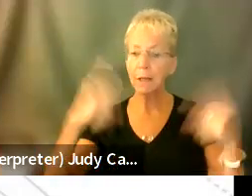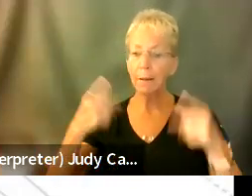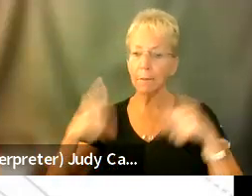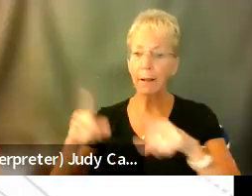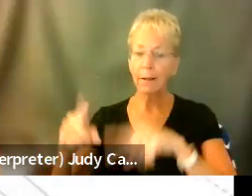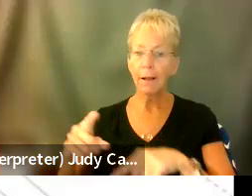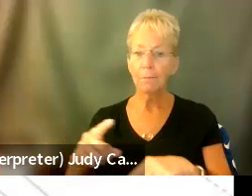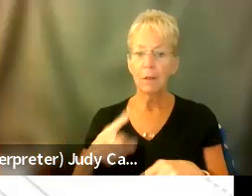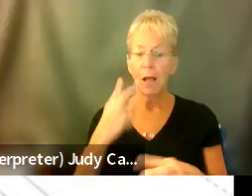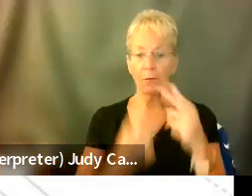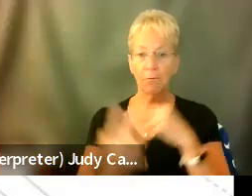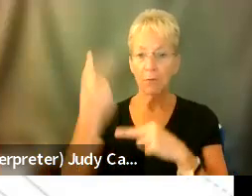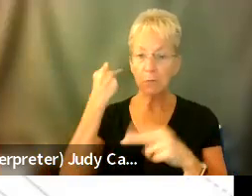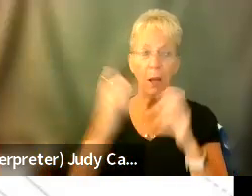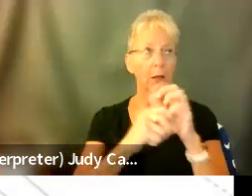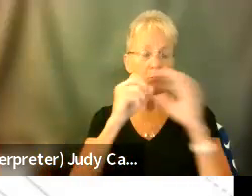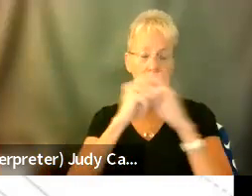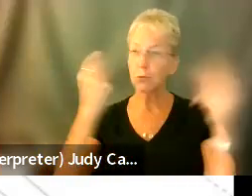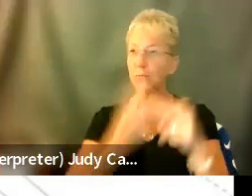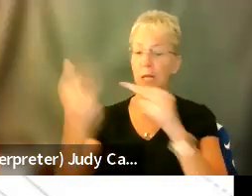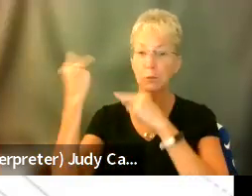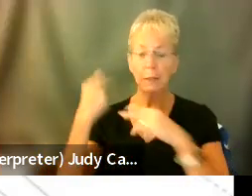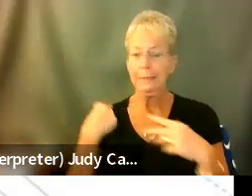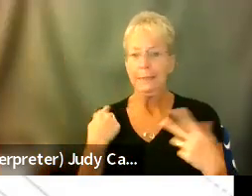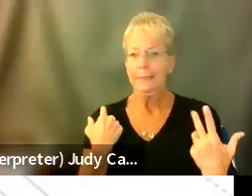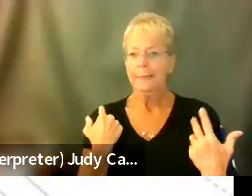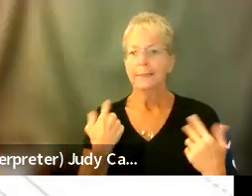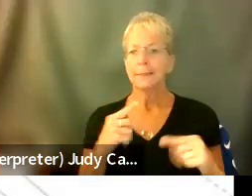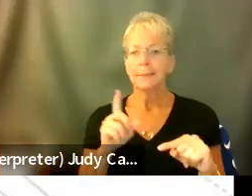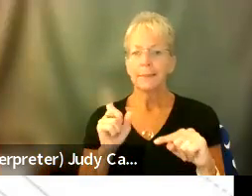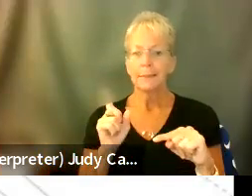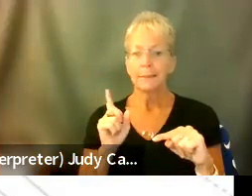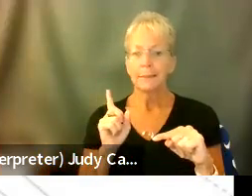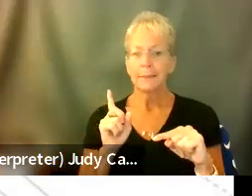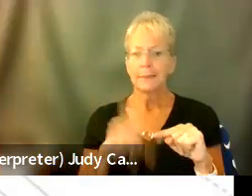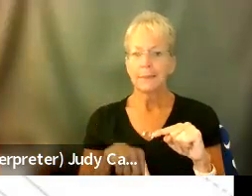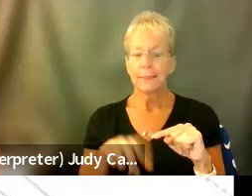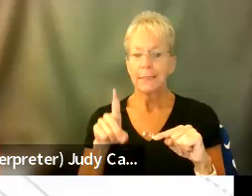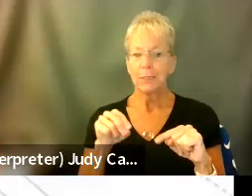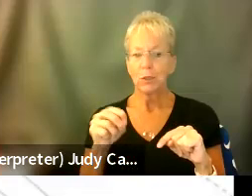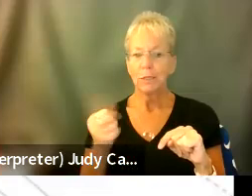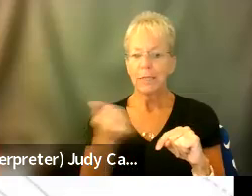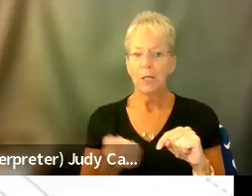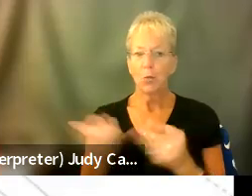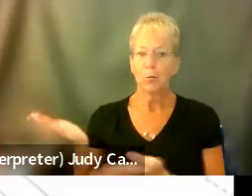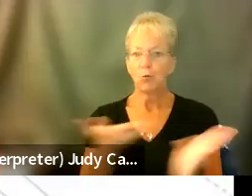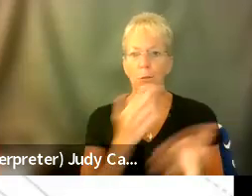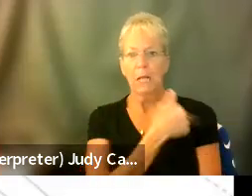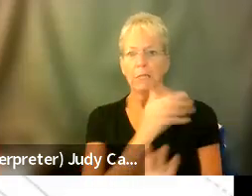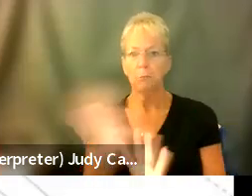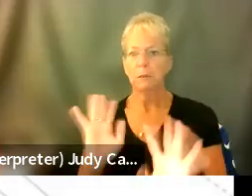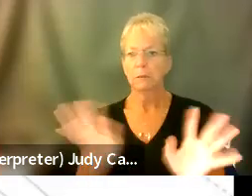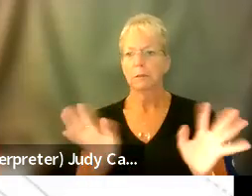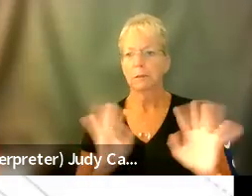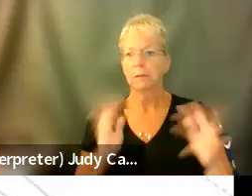flashbacks to it to the point where I did not want anybody to send me, uh, to the hospital, um,